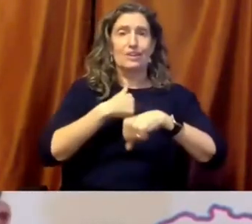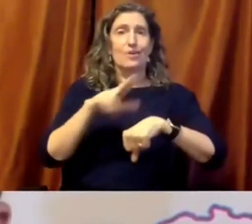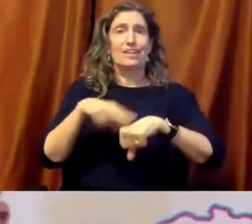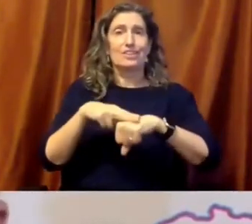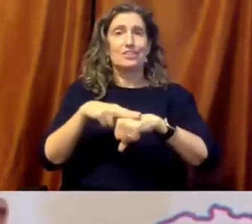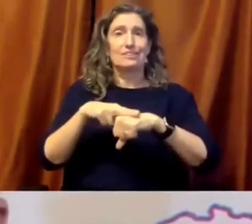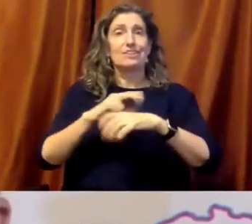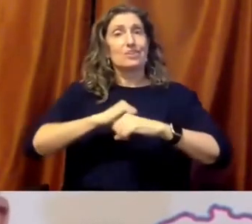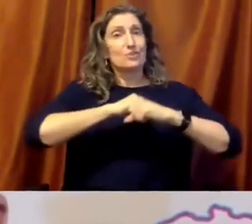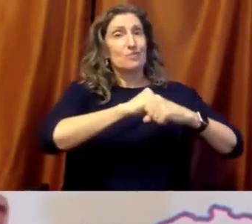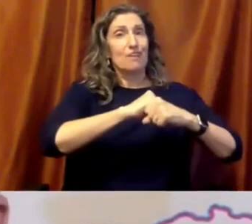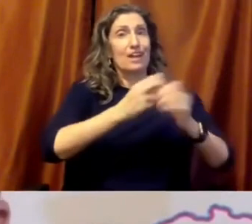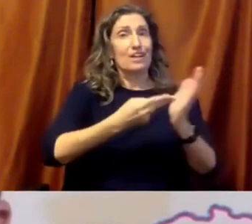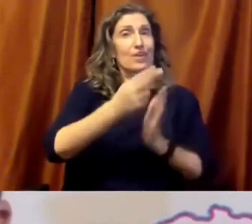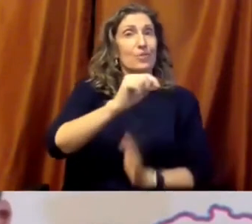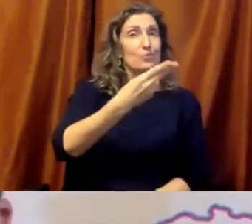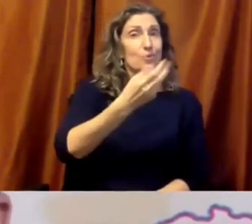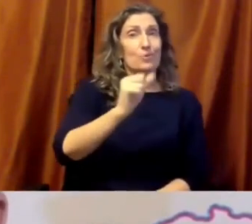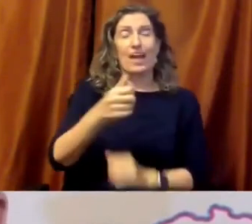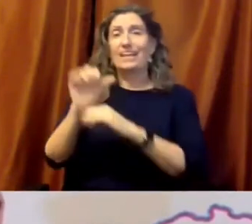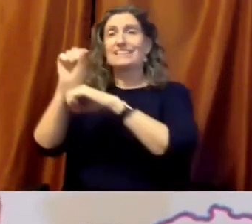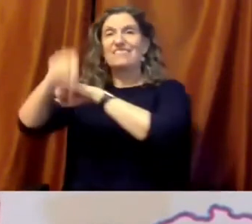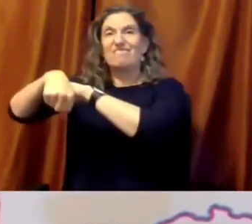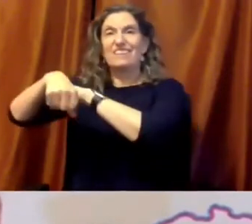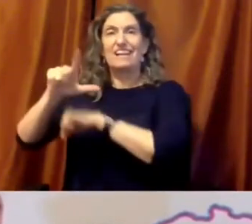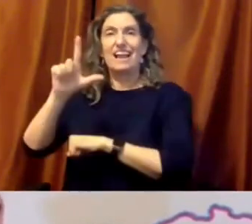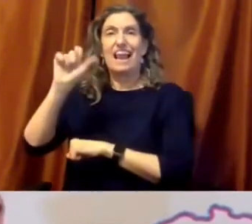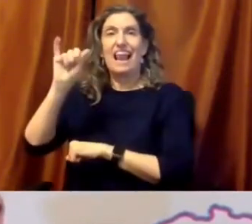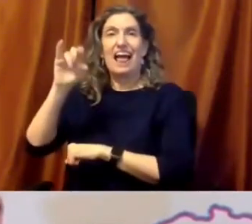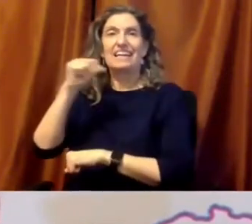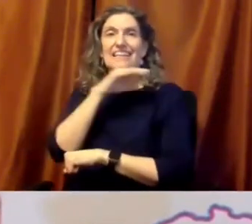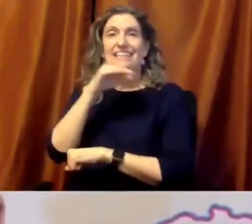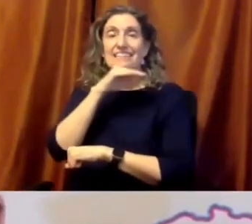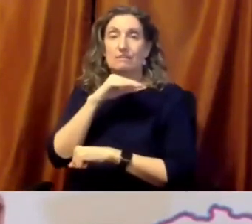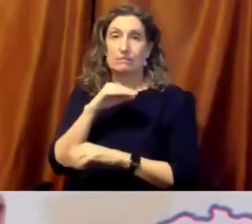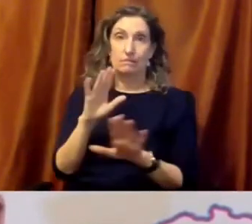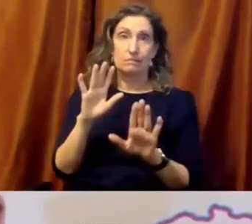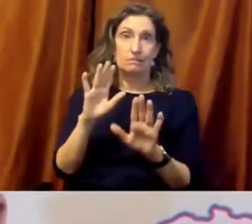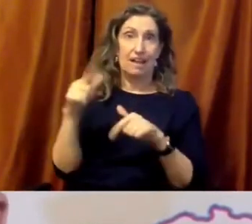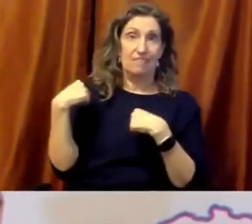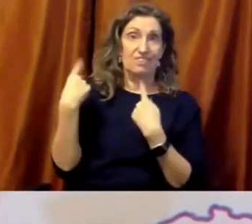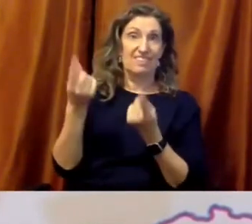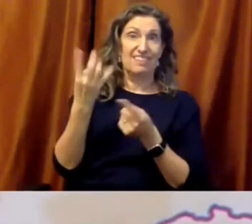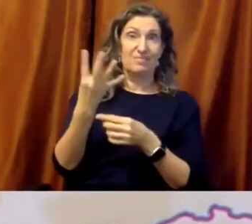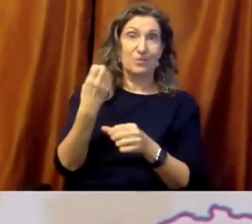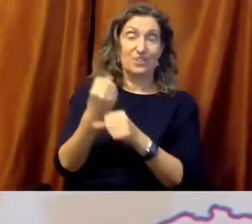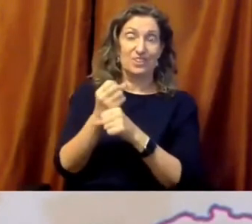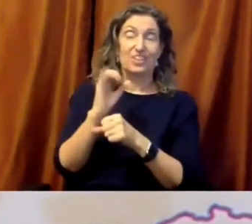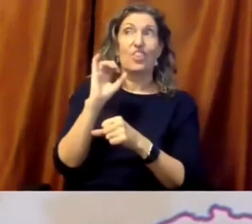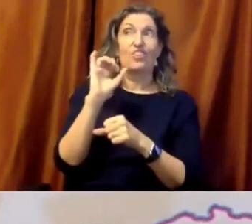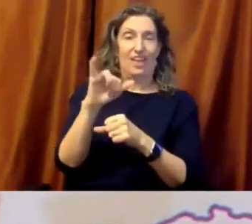words have an especially profound meaning in our country. But they resonate around the world,